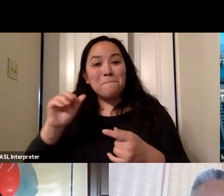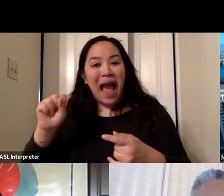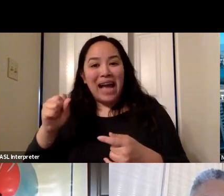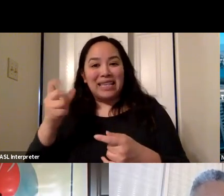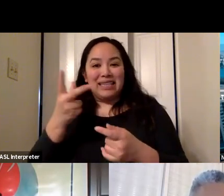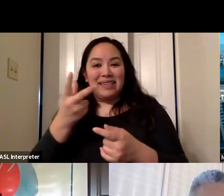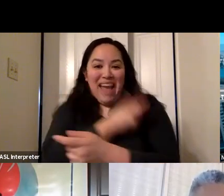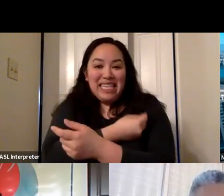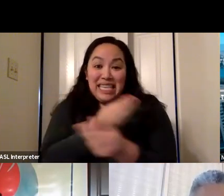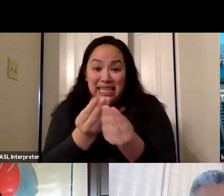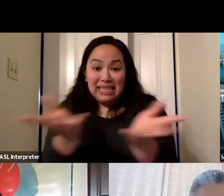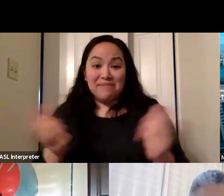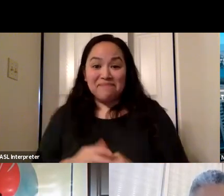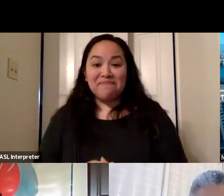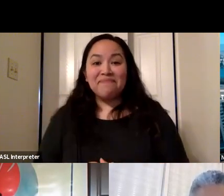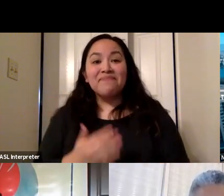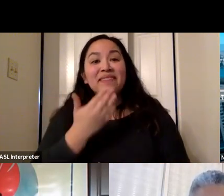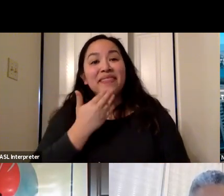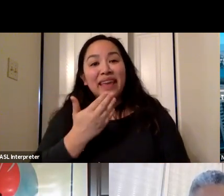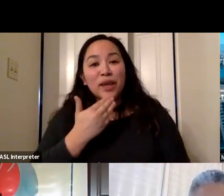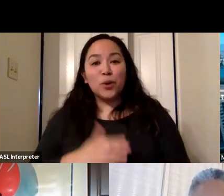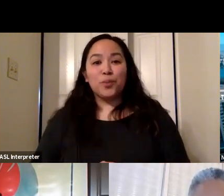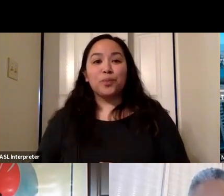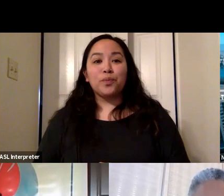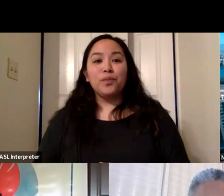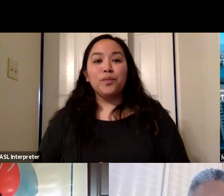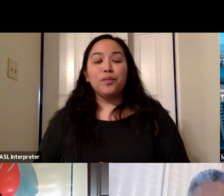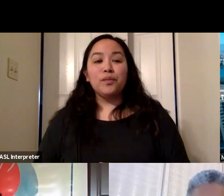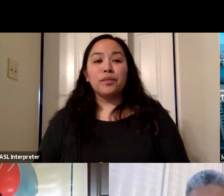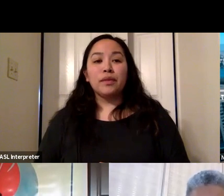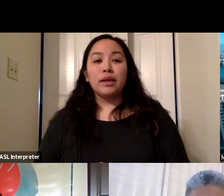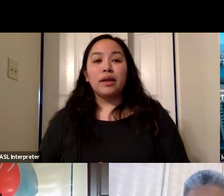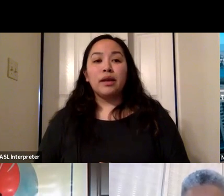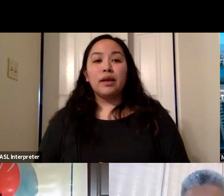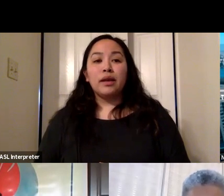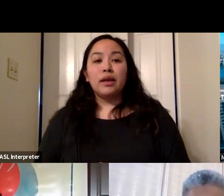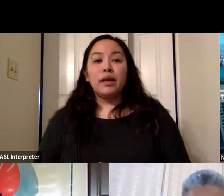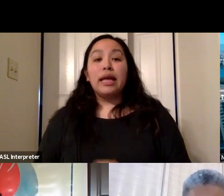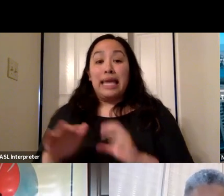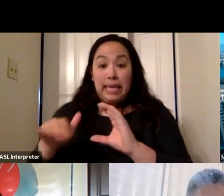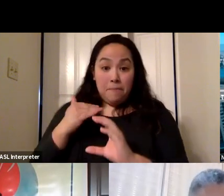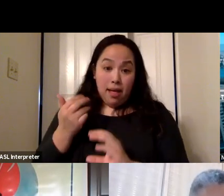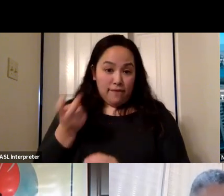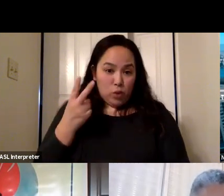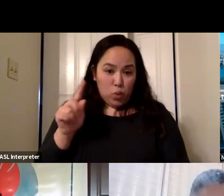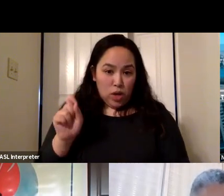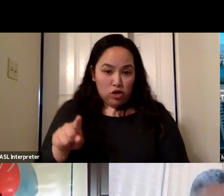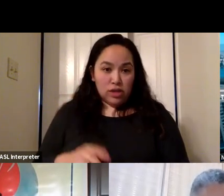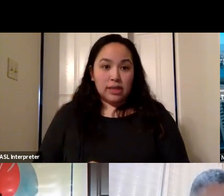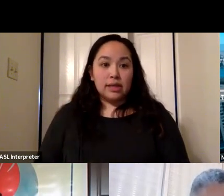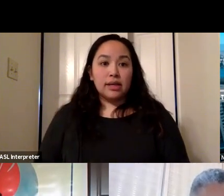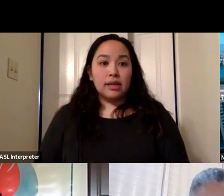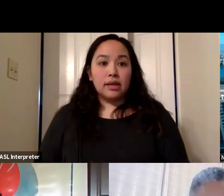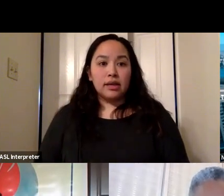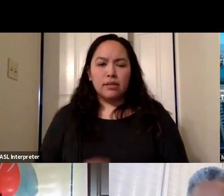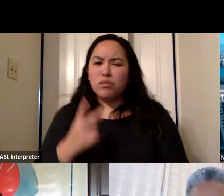Thank you so much, Dr. Noha. So I'm going to take the two questions that we had received from email. And it's almost